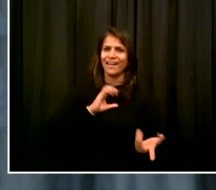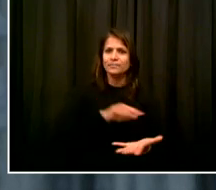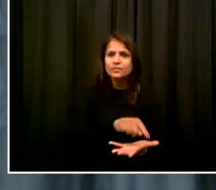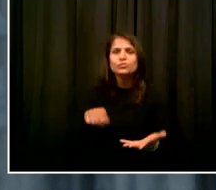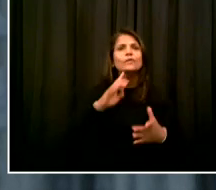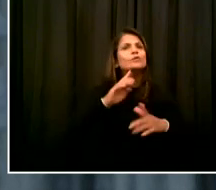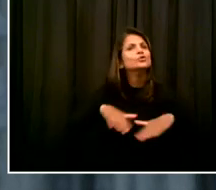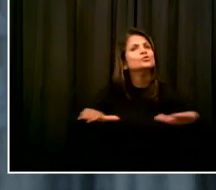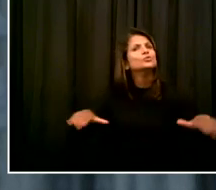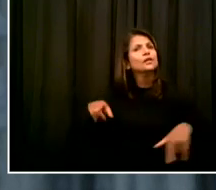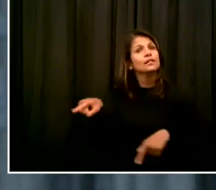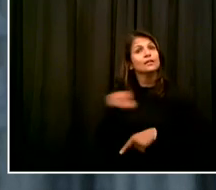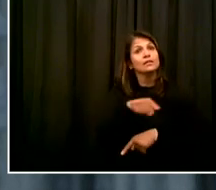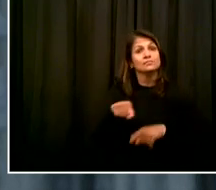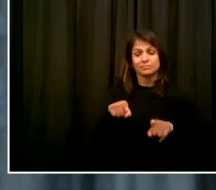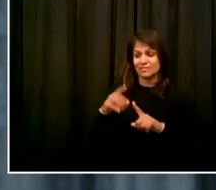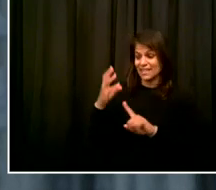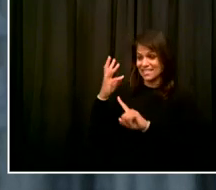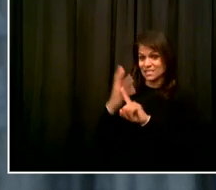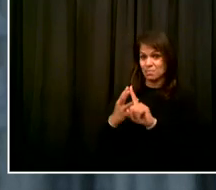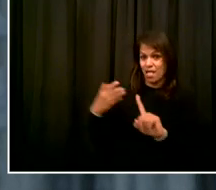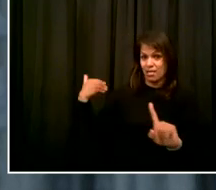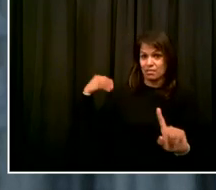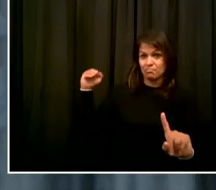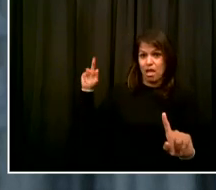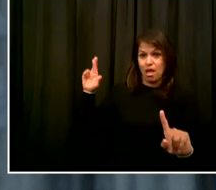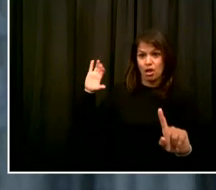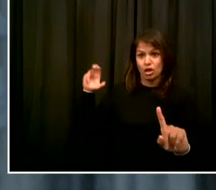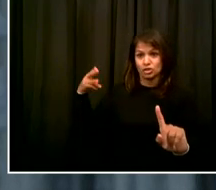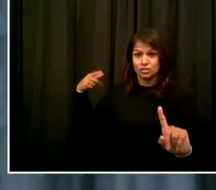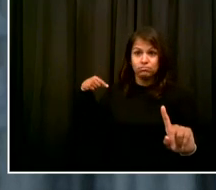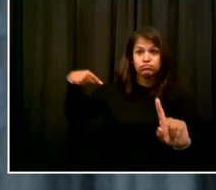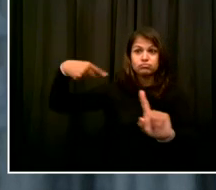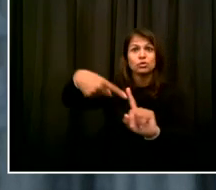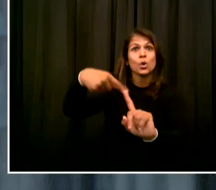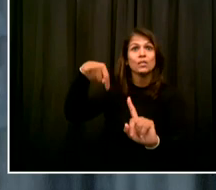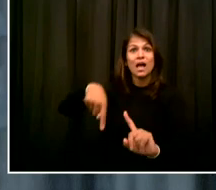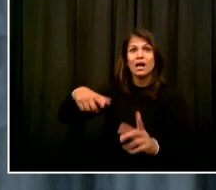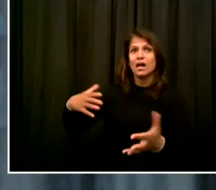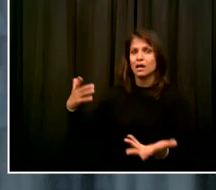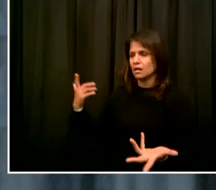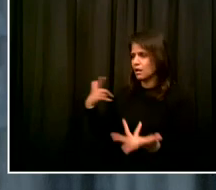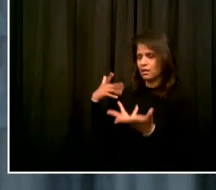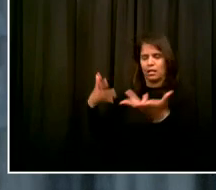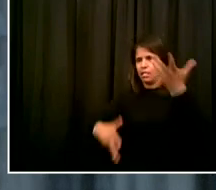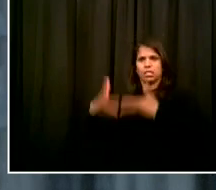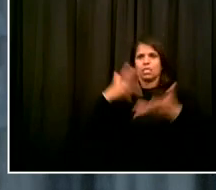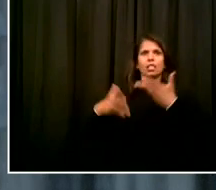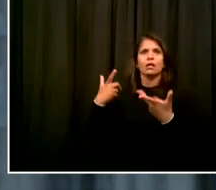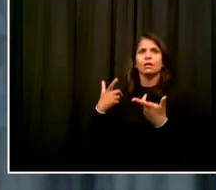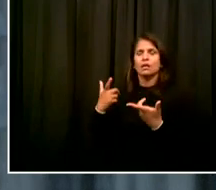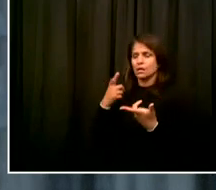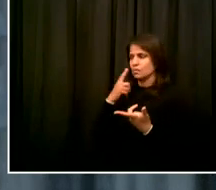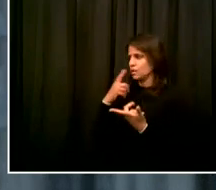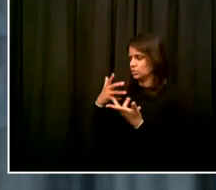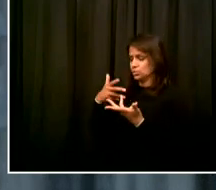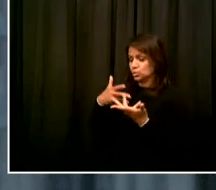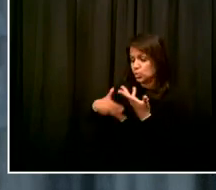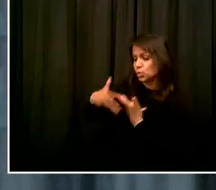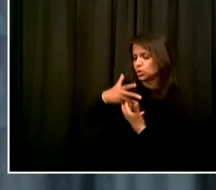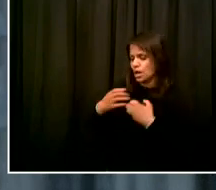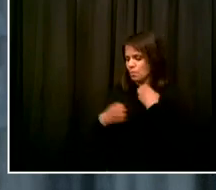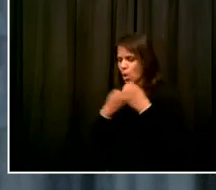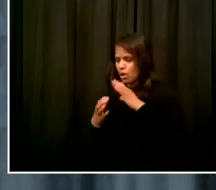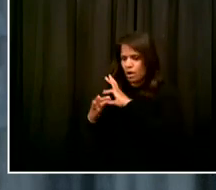social and emotional learning is more important than ever. Most of our youngest and middle schoolers have been